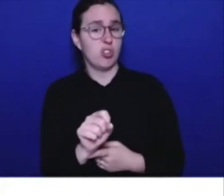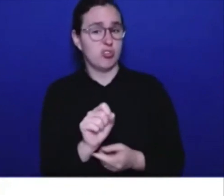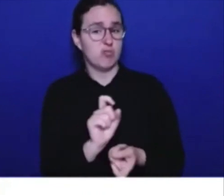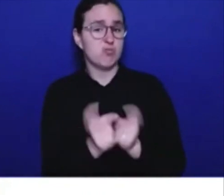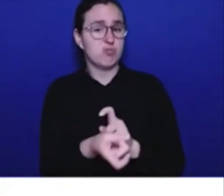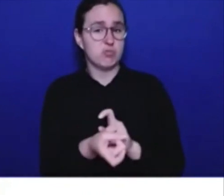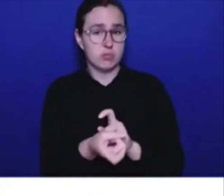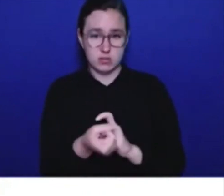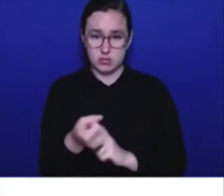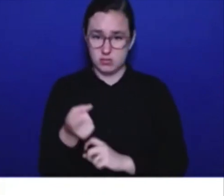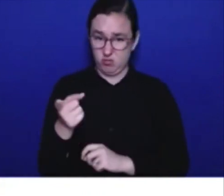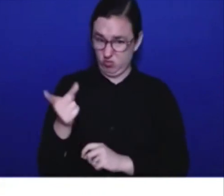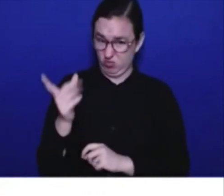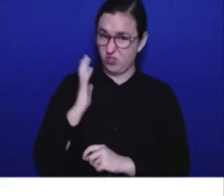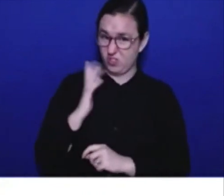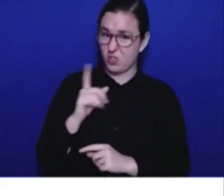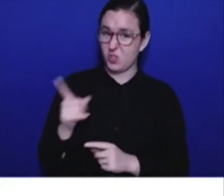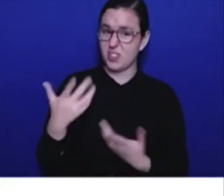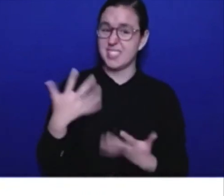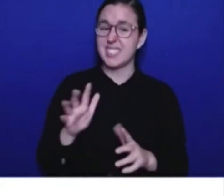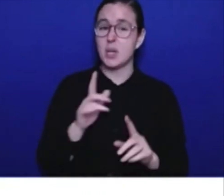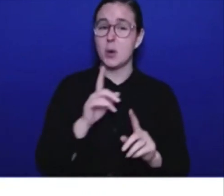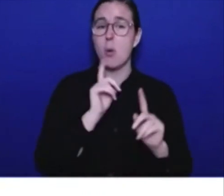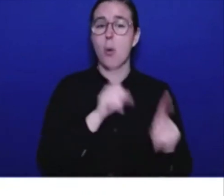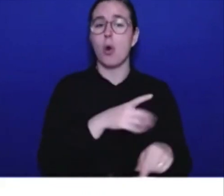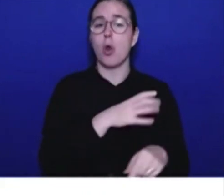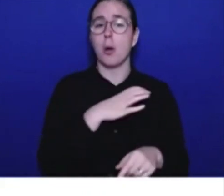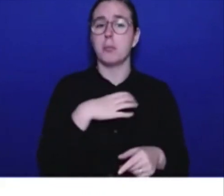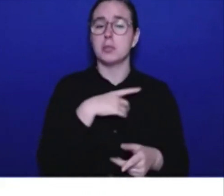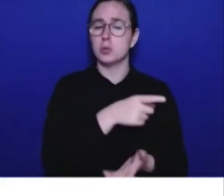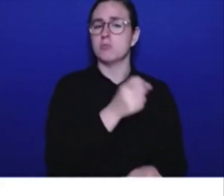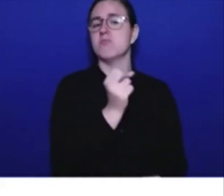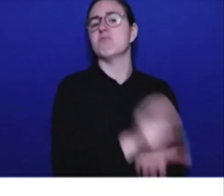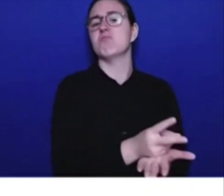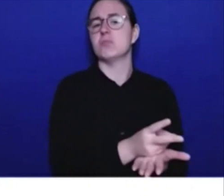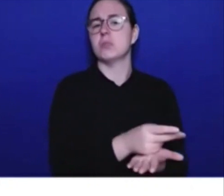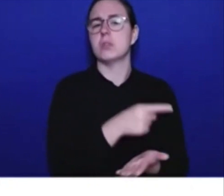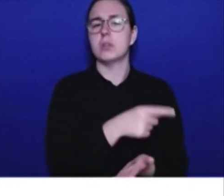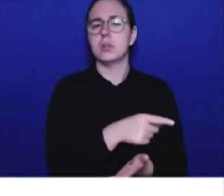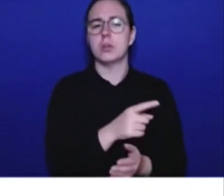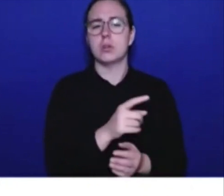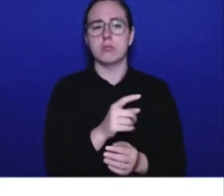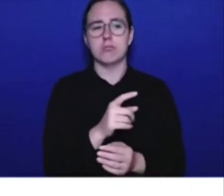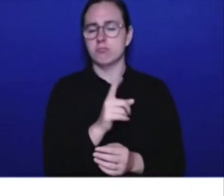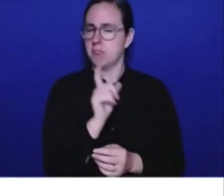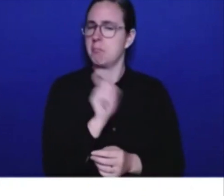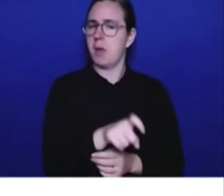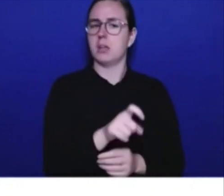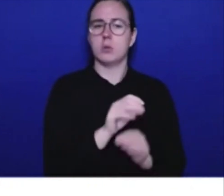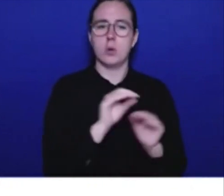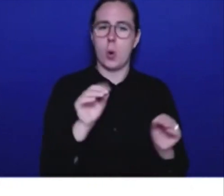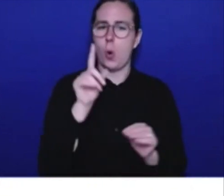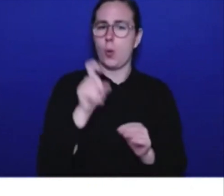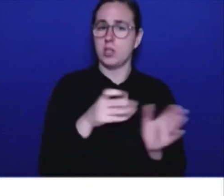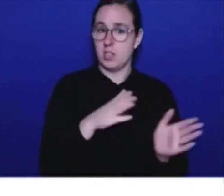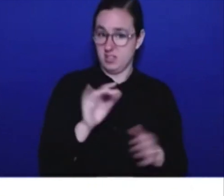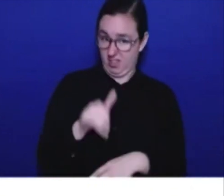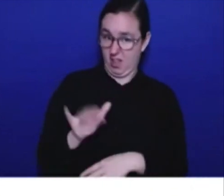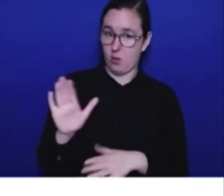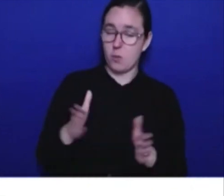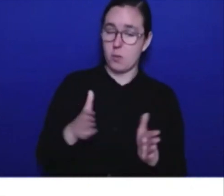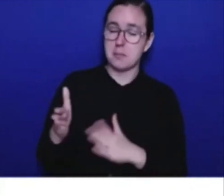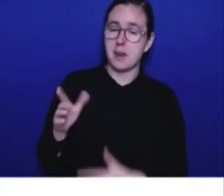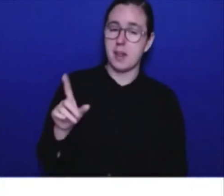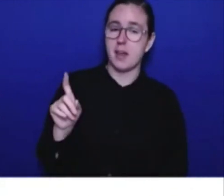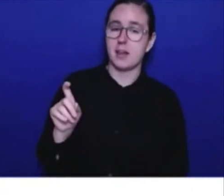which is ordering the Utilities Commission to approve it? No questions asked. The Utilities Commission has